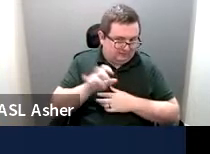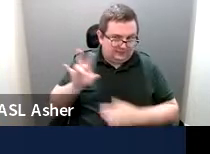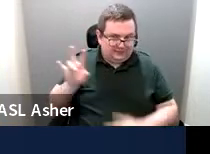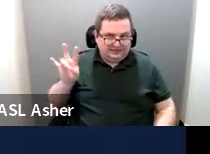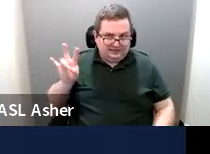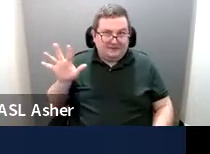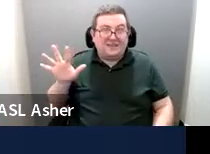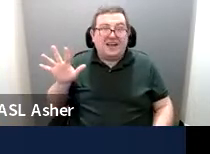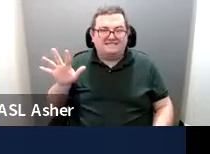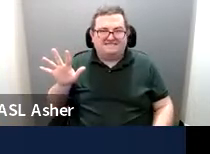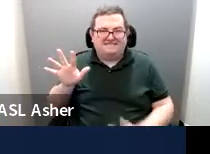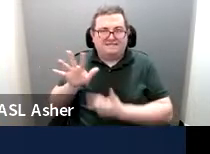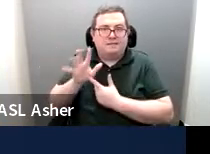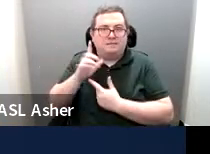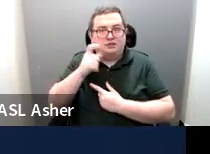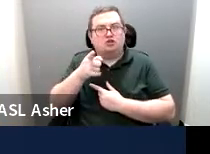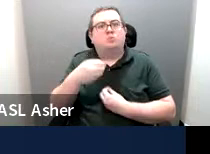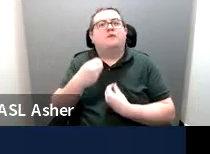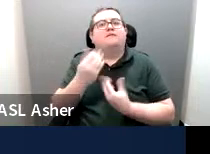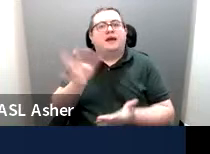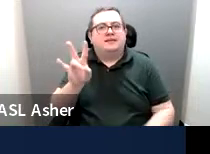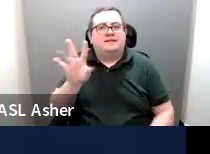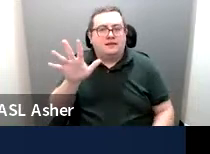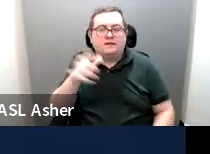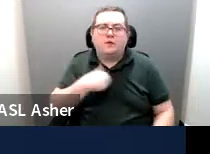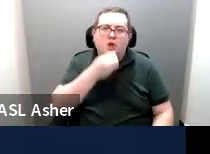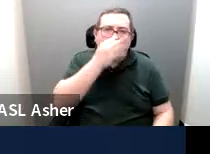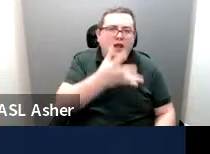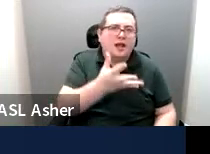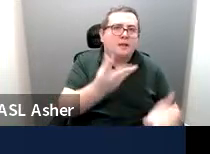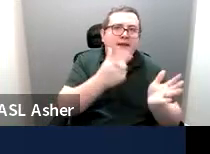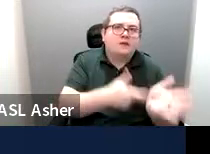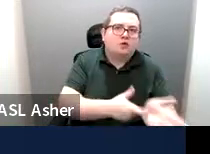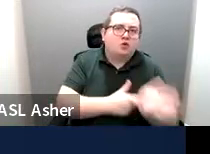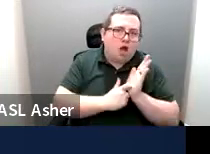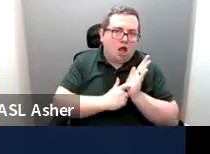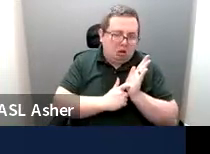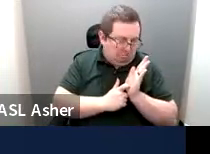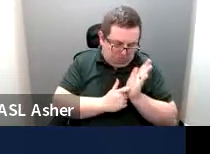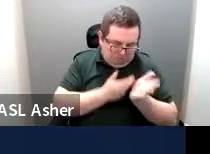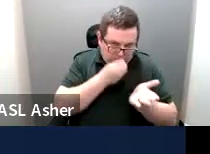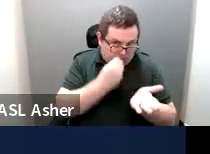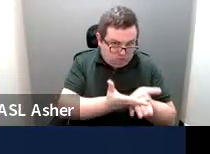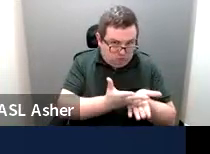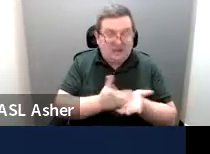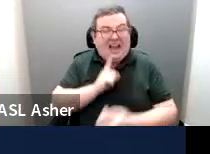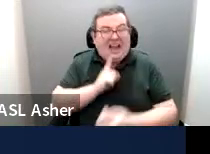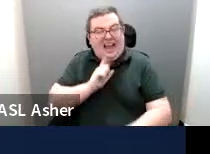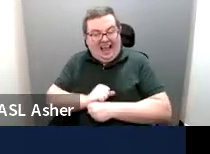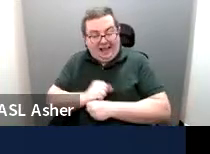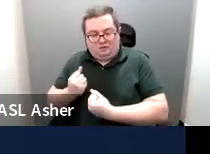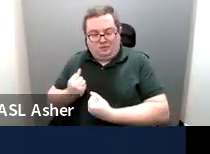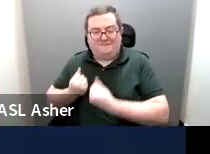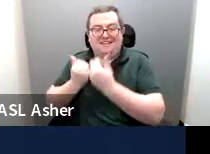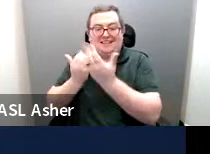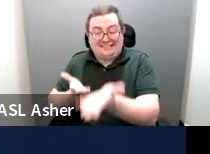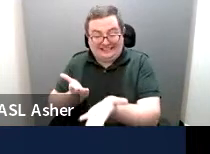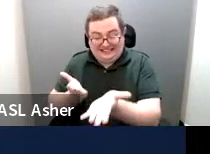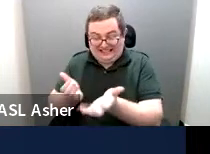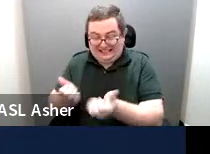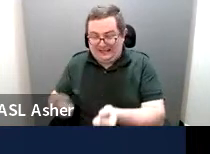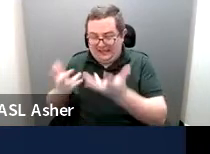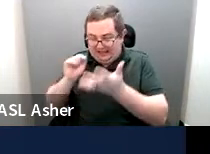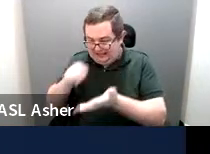75 because you provided 75. We don't care how many you have required to provide. It's, it matters to us what you did